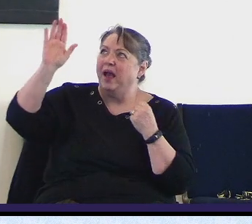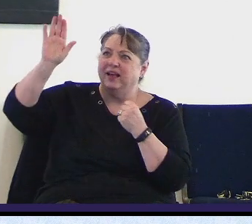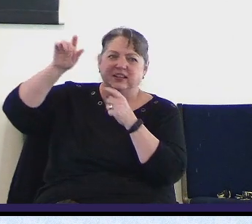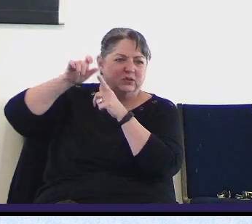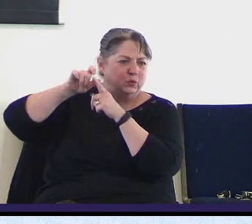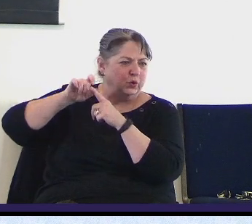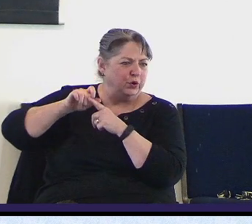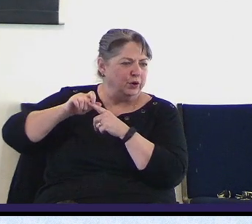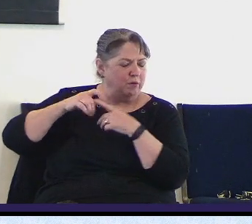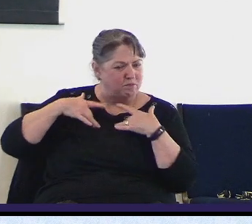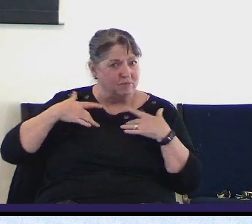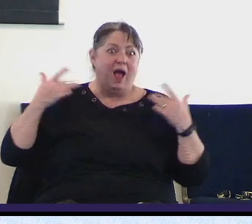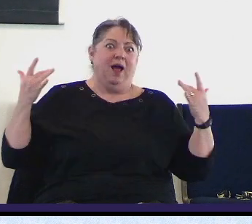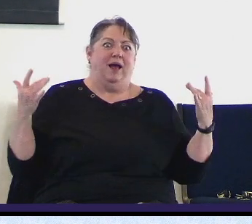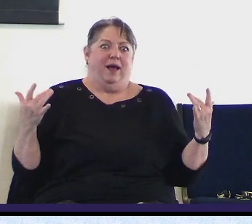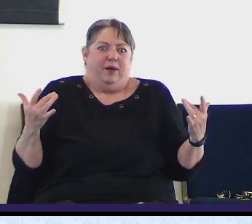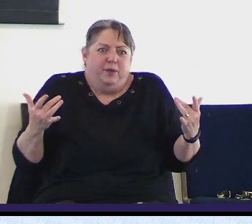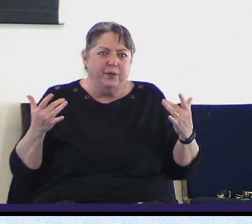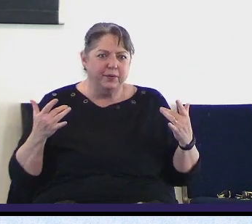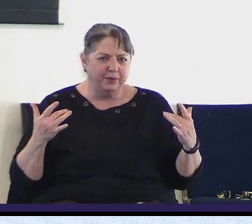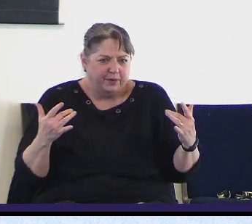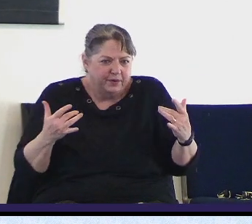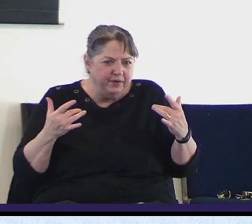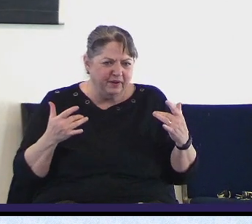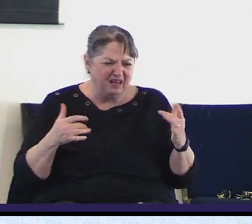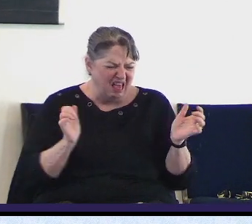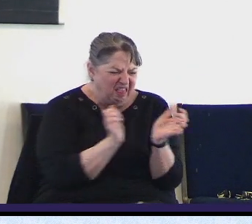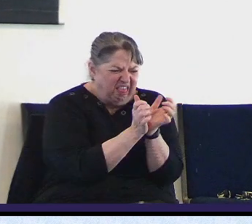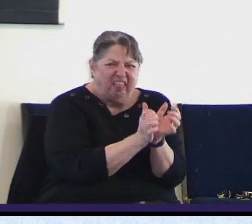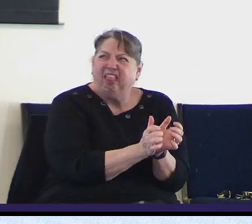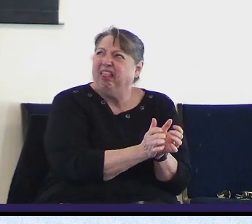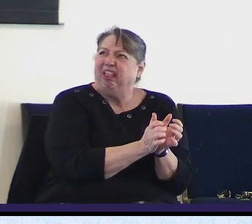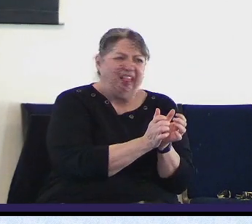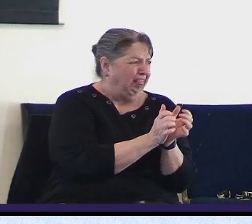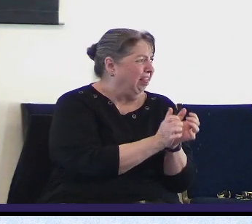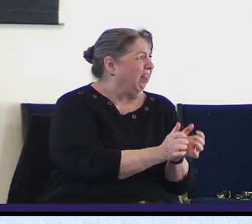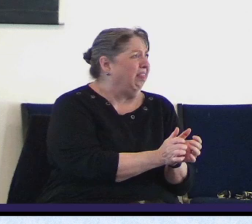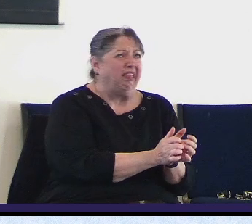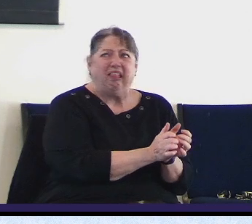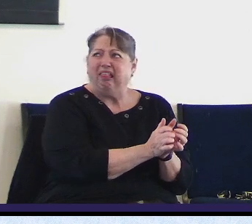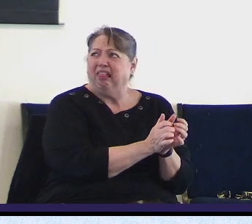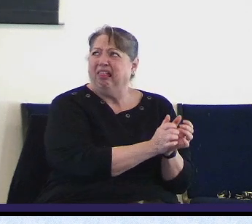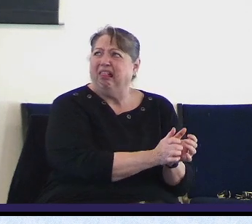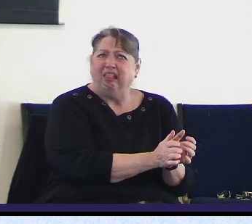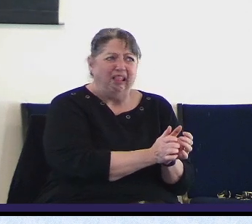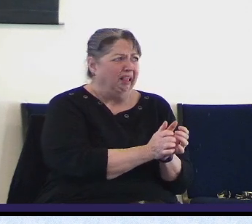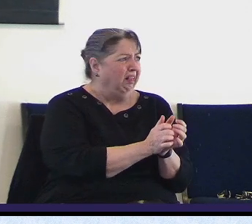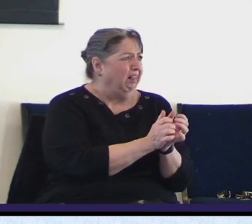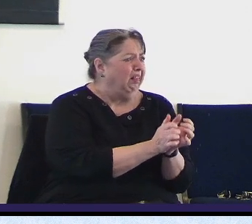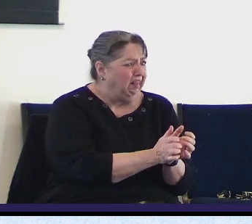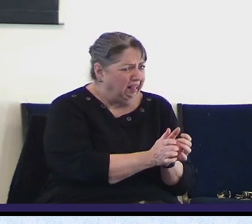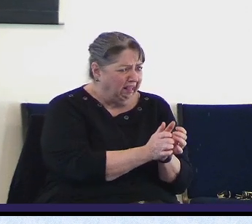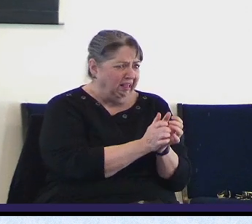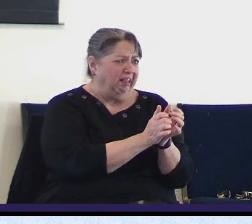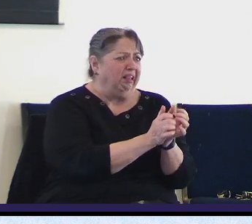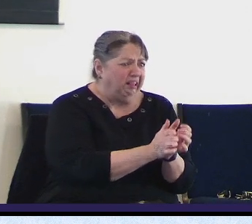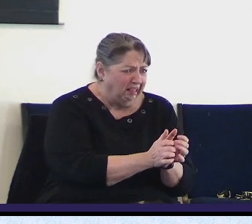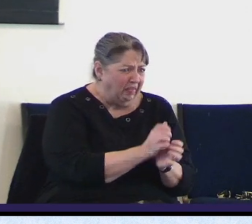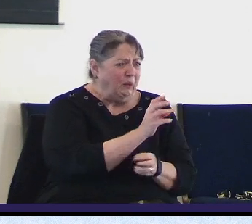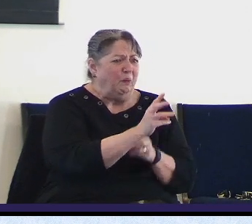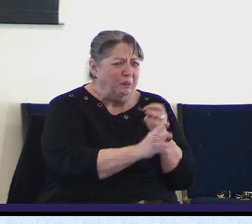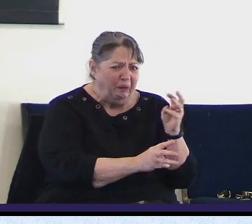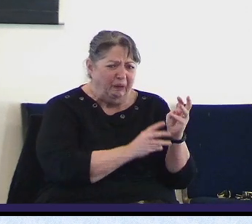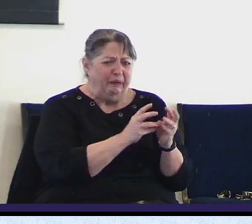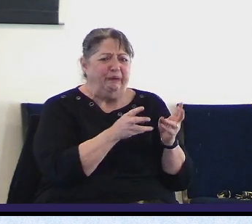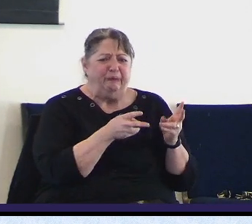captivity continues bondage continues the world continues in its own way because there's